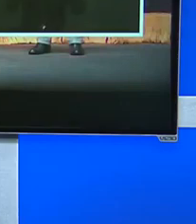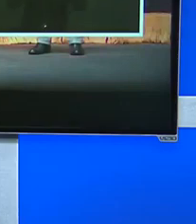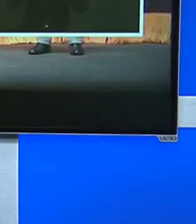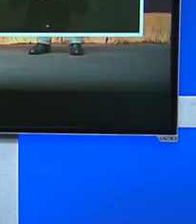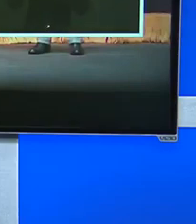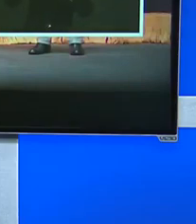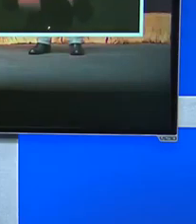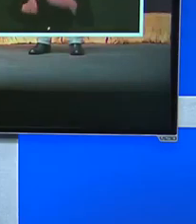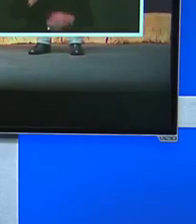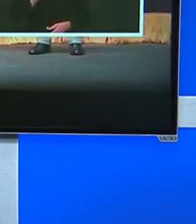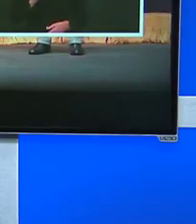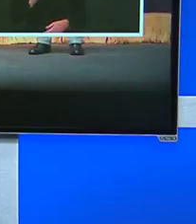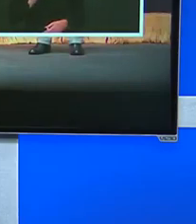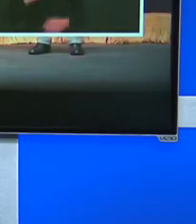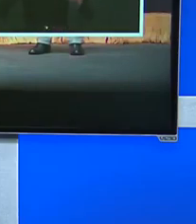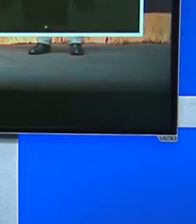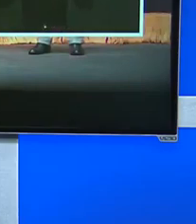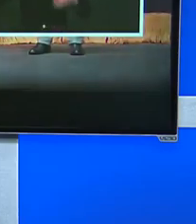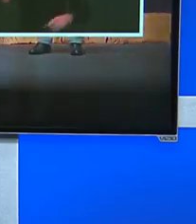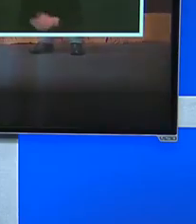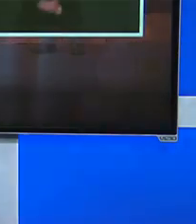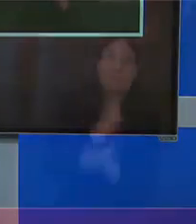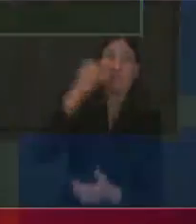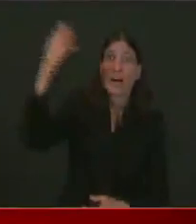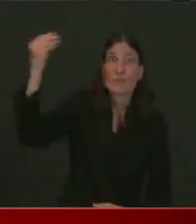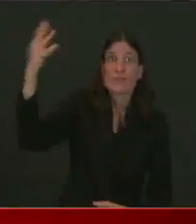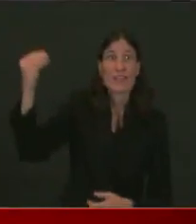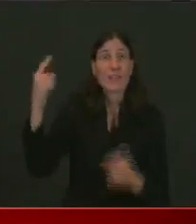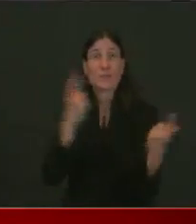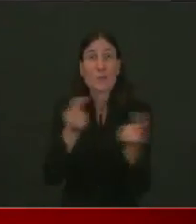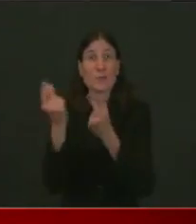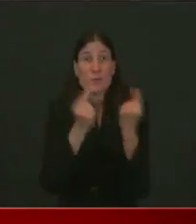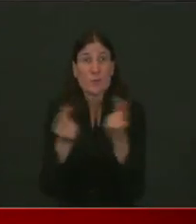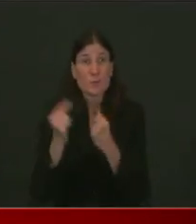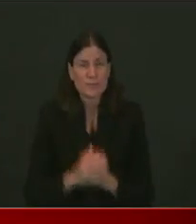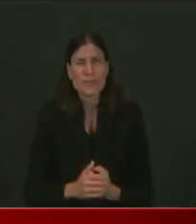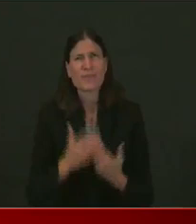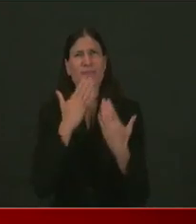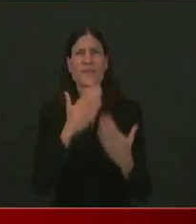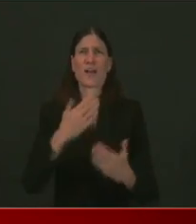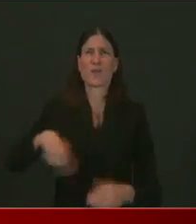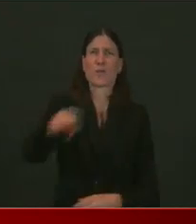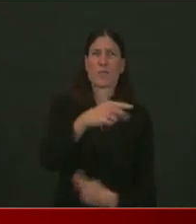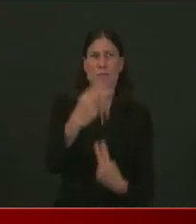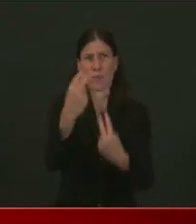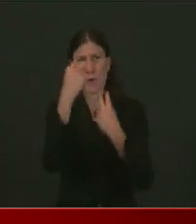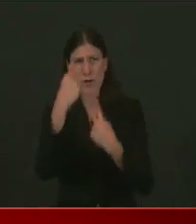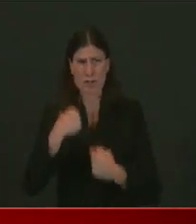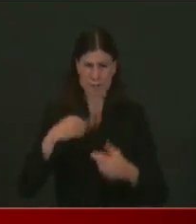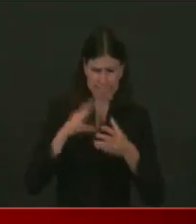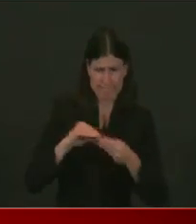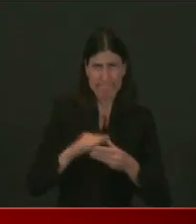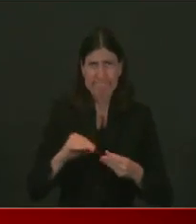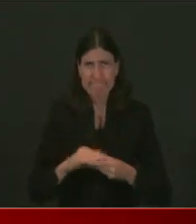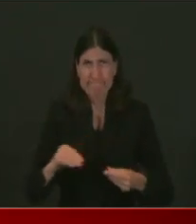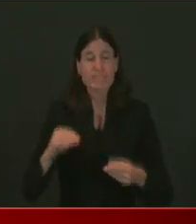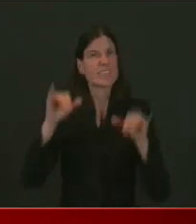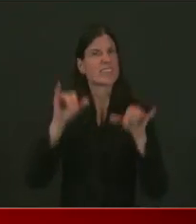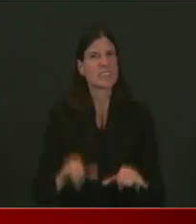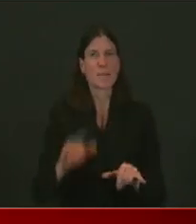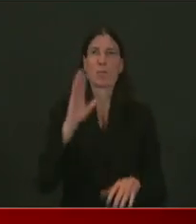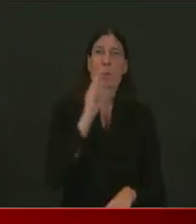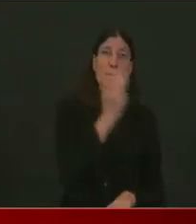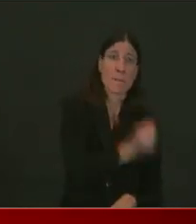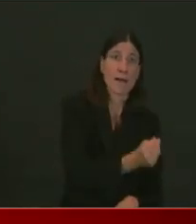Good afternoon, let's head out to the vets now for the governor's coronavirus update. now Monday, Wednesday and Friday at 1 o'clock. We'll continue with that next week.